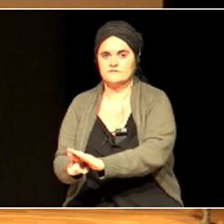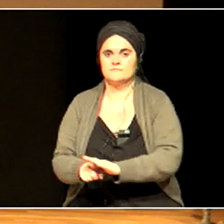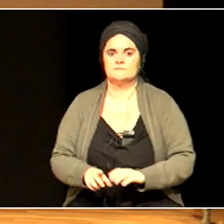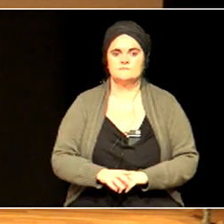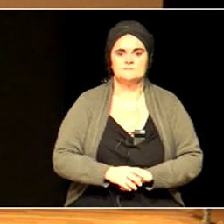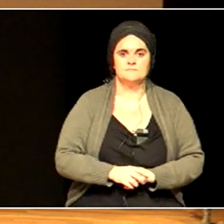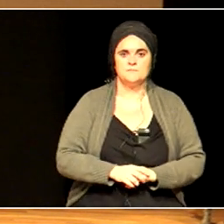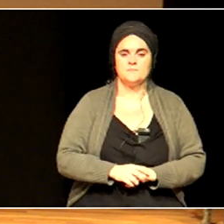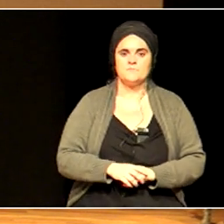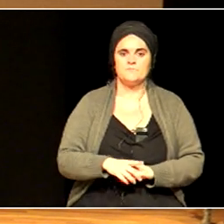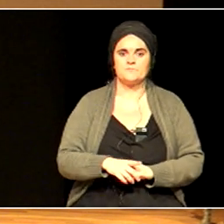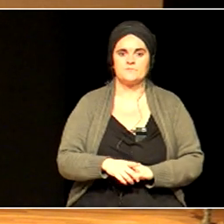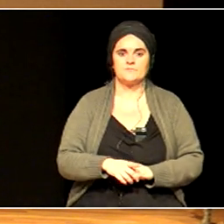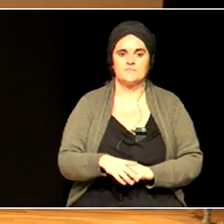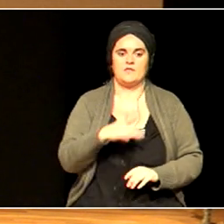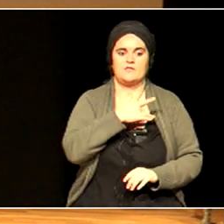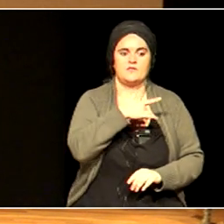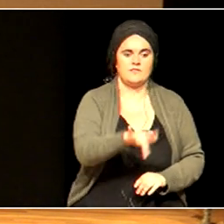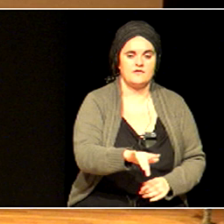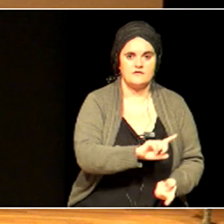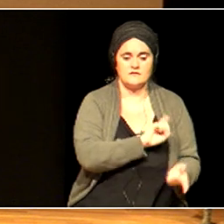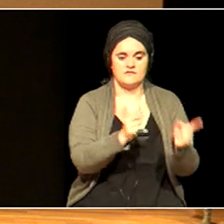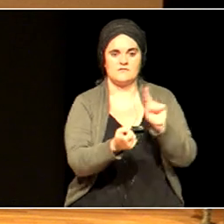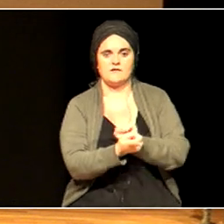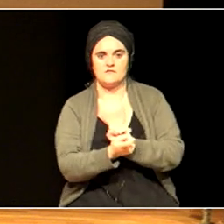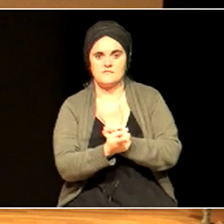Compassion by self-interest.